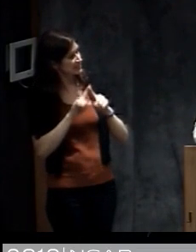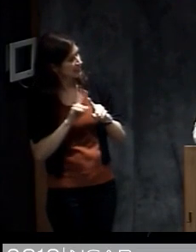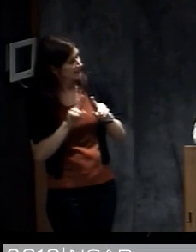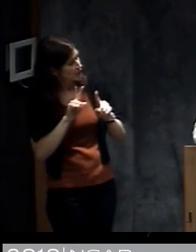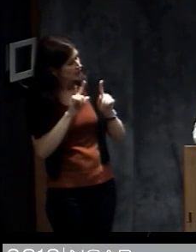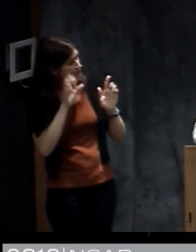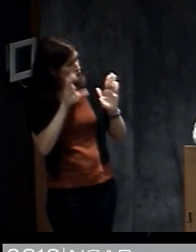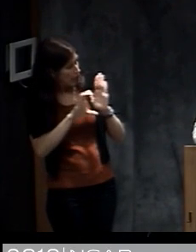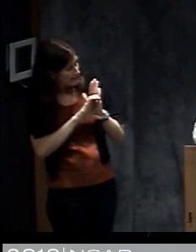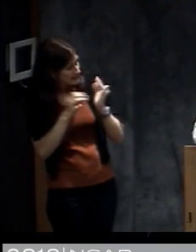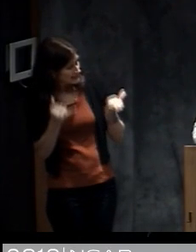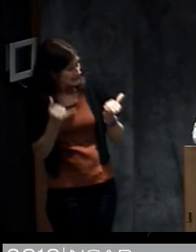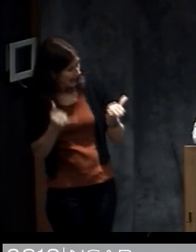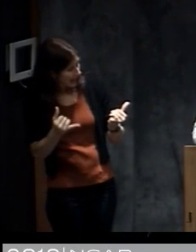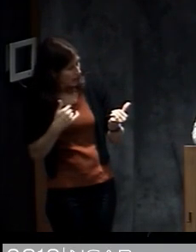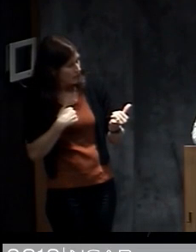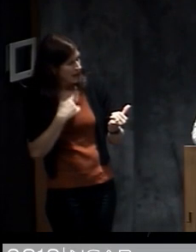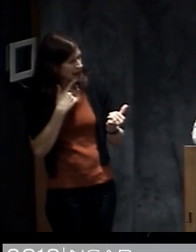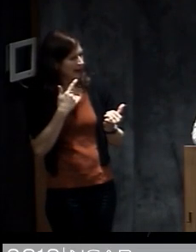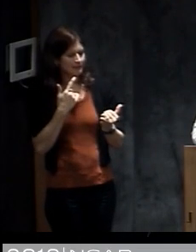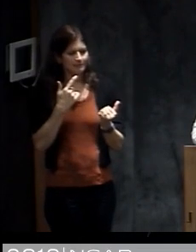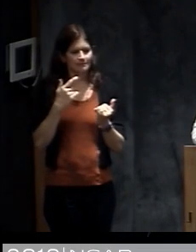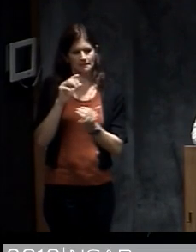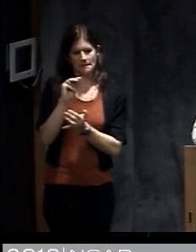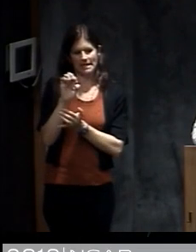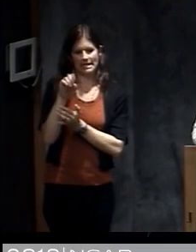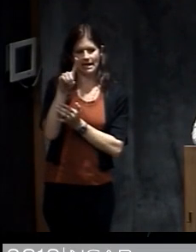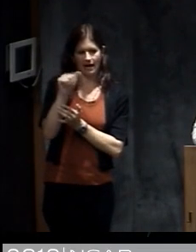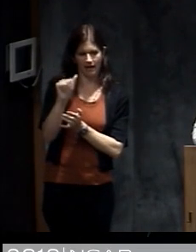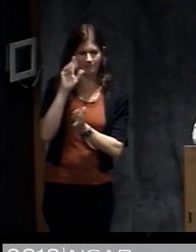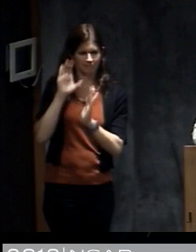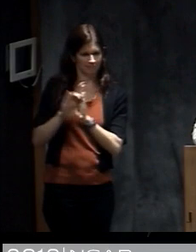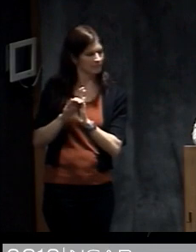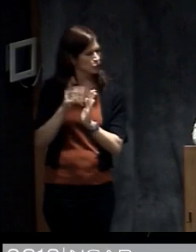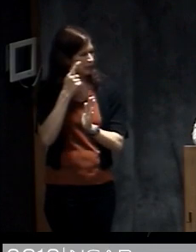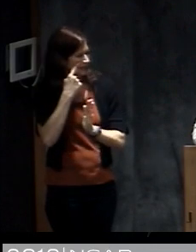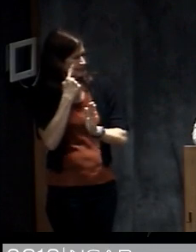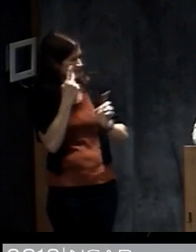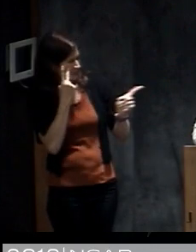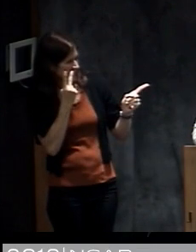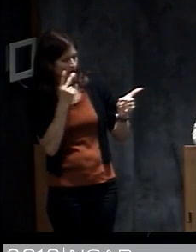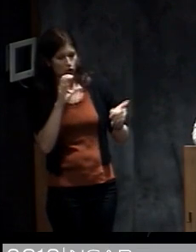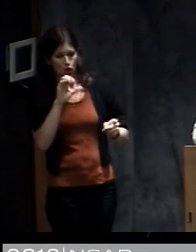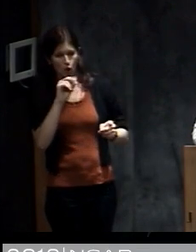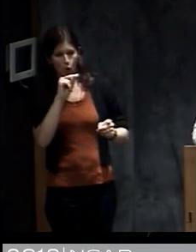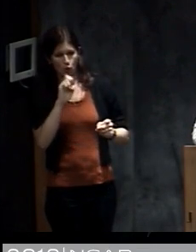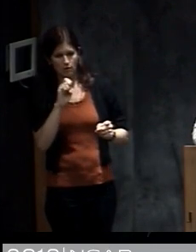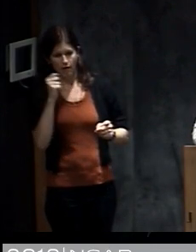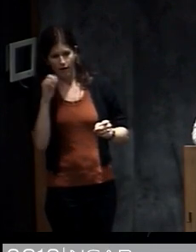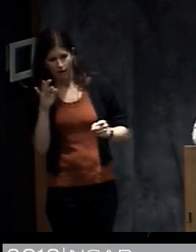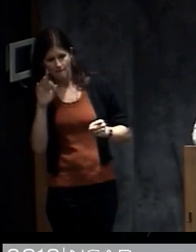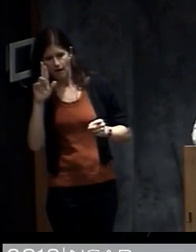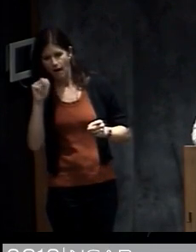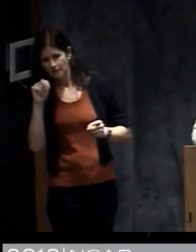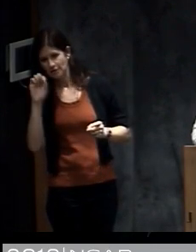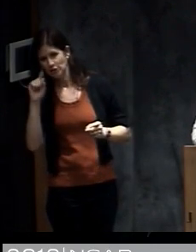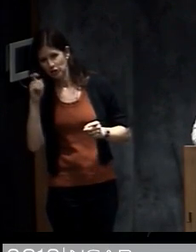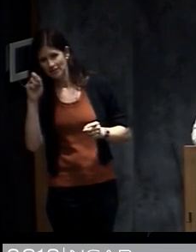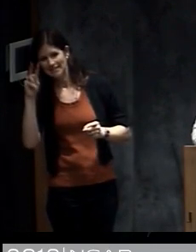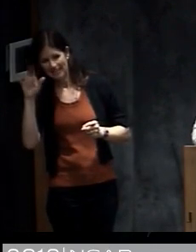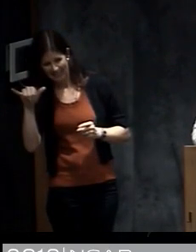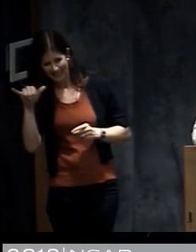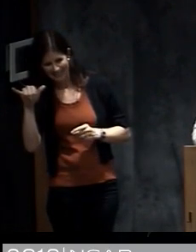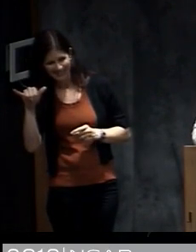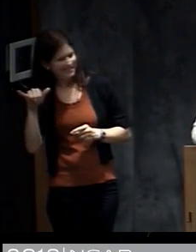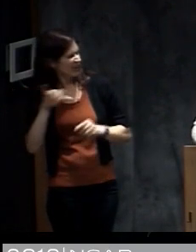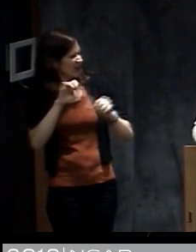And then there's all kinds of other images that are produced in the media. So this shows some other examples of the cone of uncertainty graphic that were available in the media. So there's all kinds of other kinds